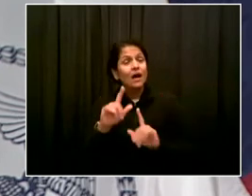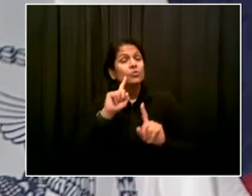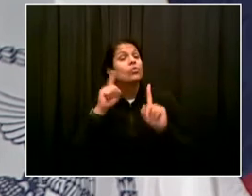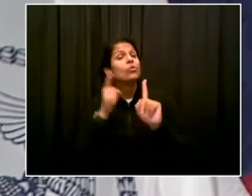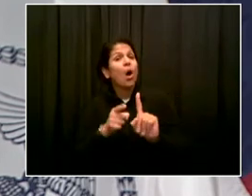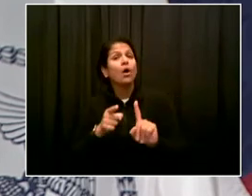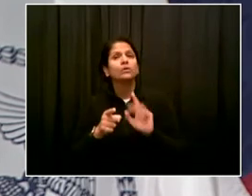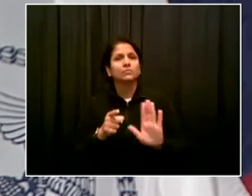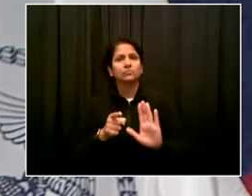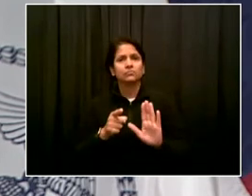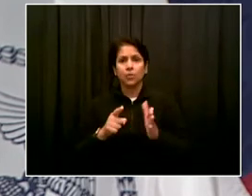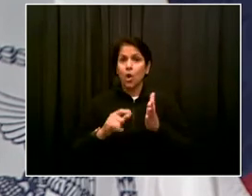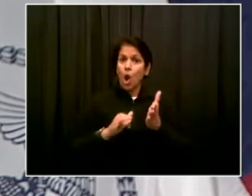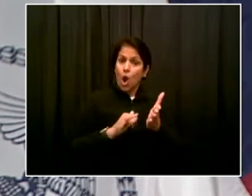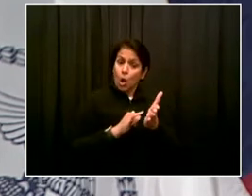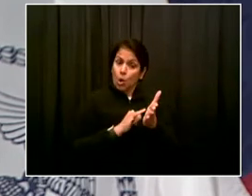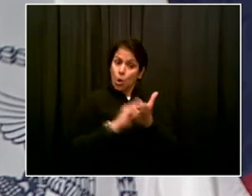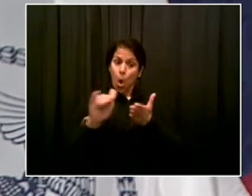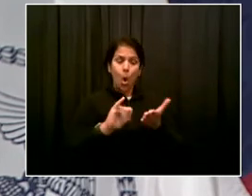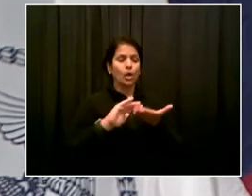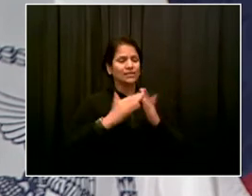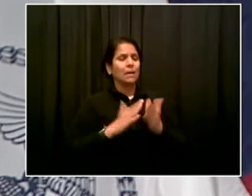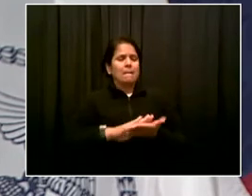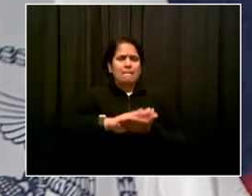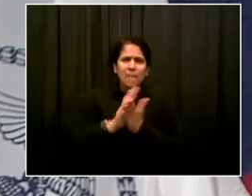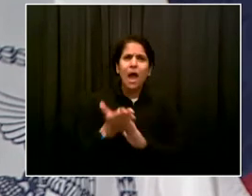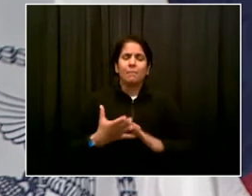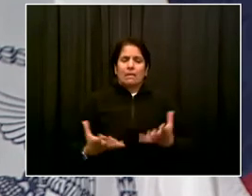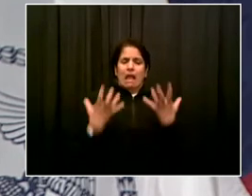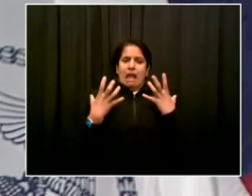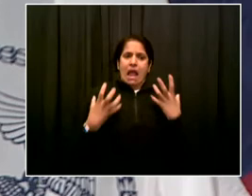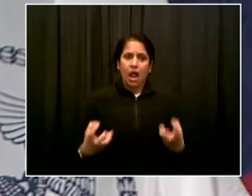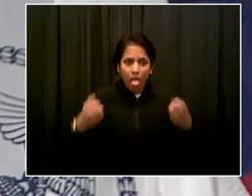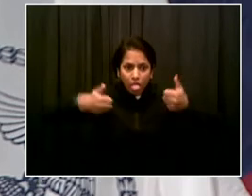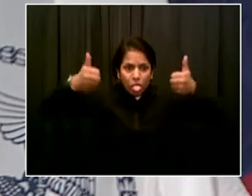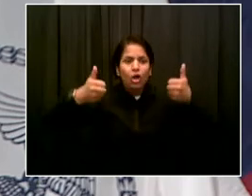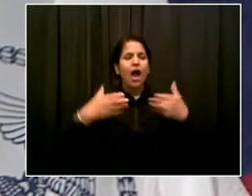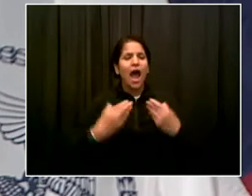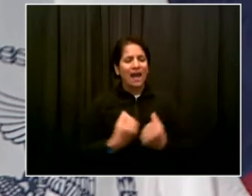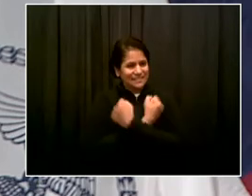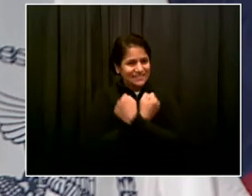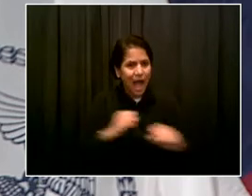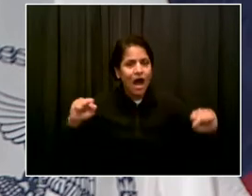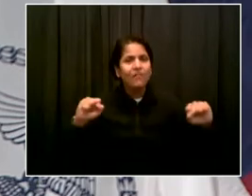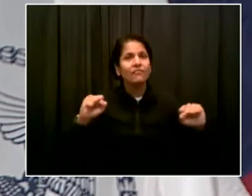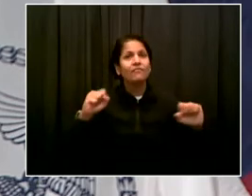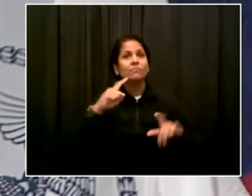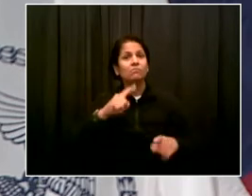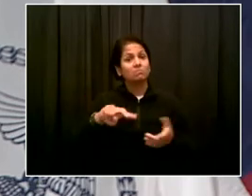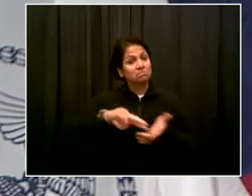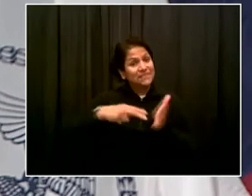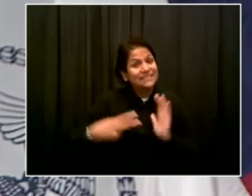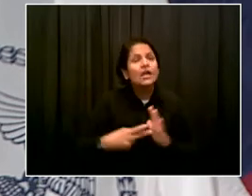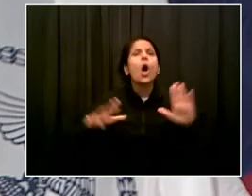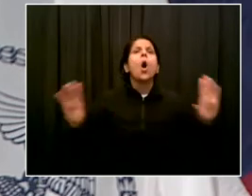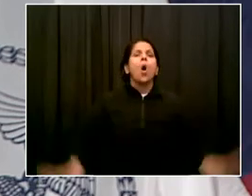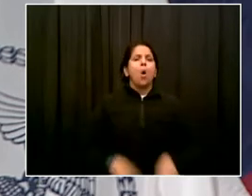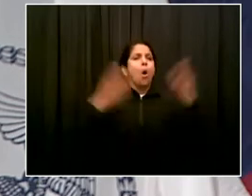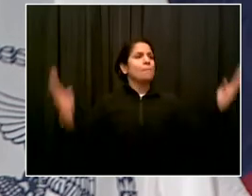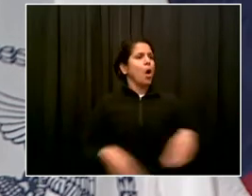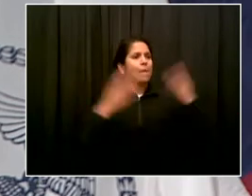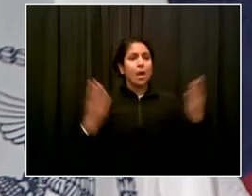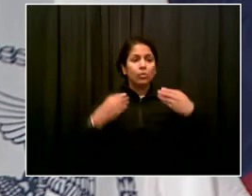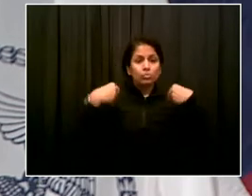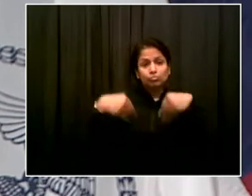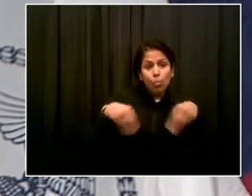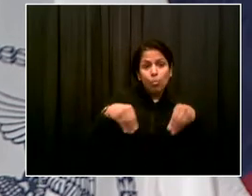indicators. The amount of vaccination we've achieved already is having a profound impact. And there's